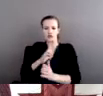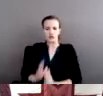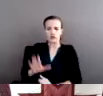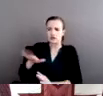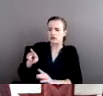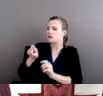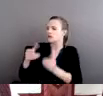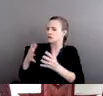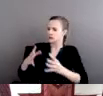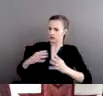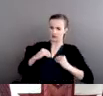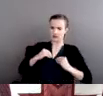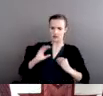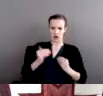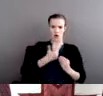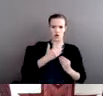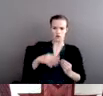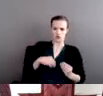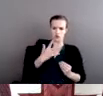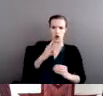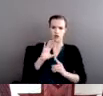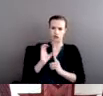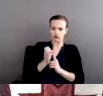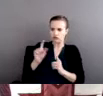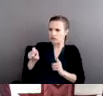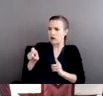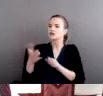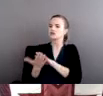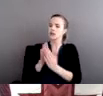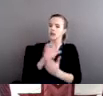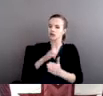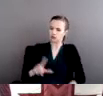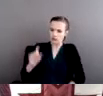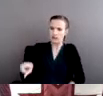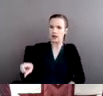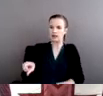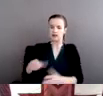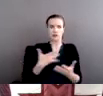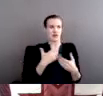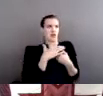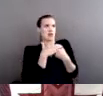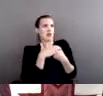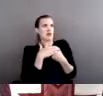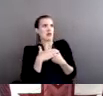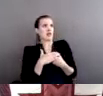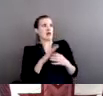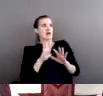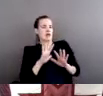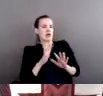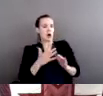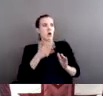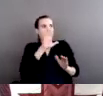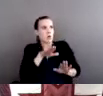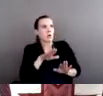culture and to become Christians. And so there was a great deal of effort to sort of assimilate.